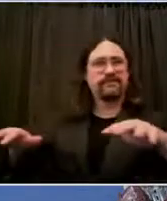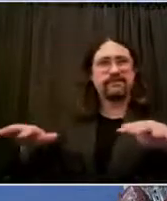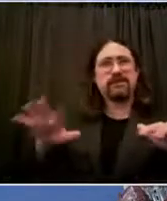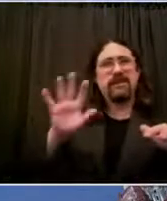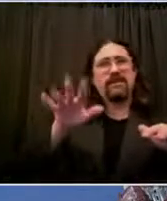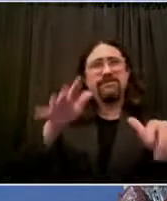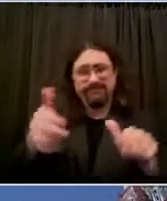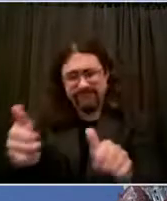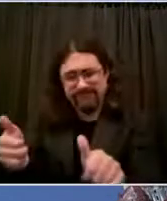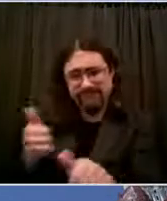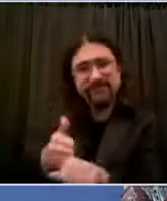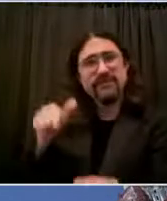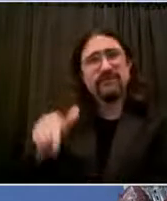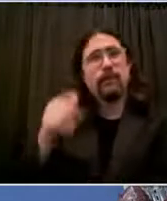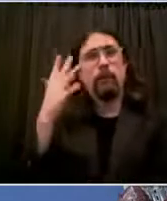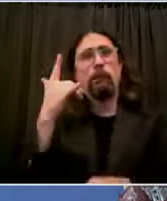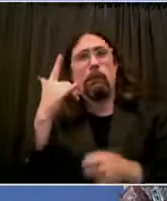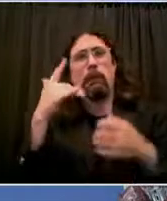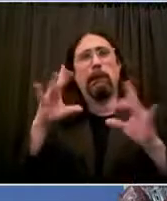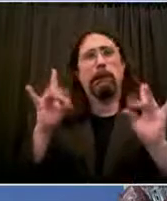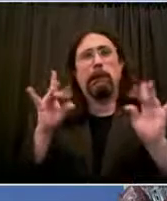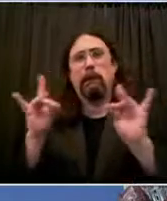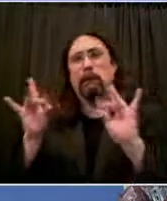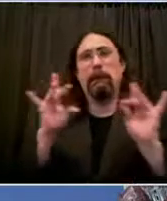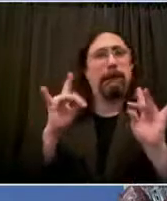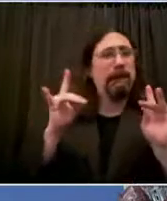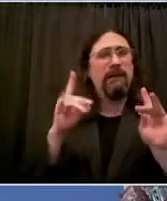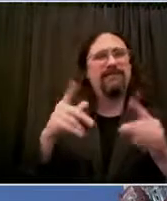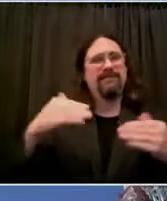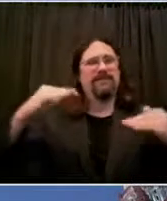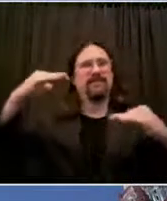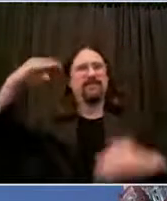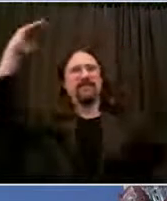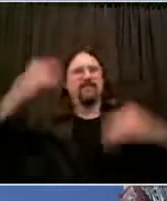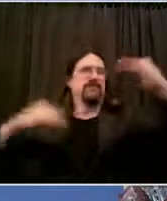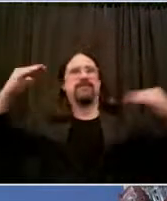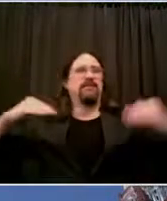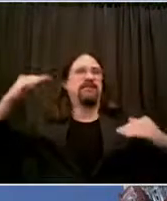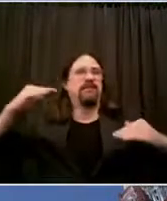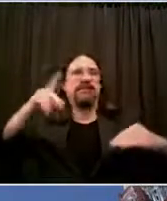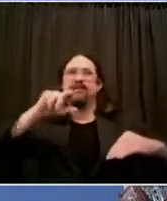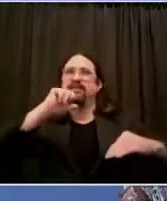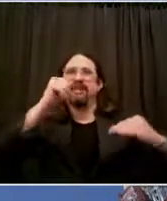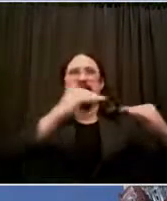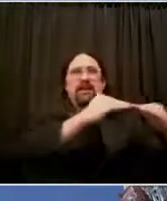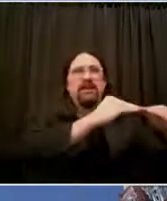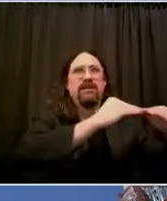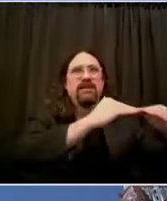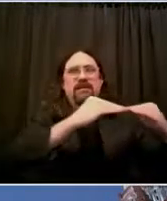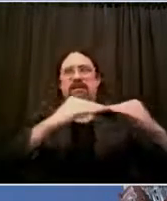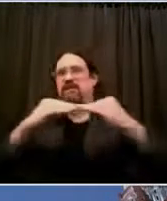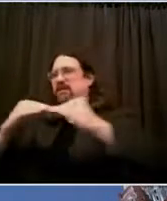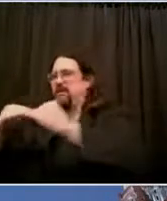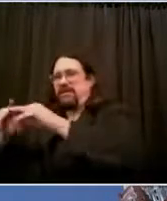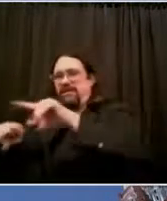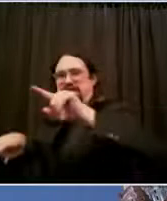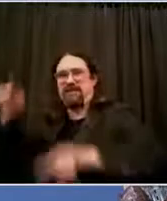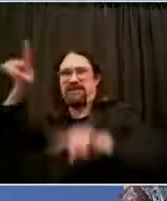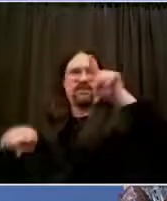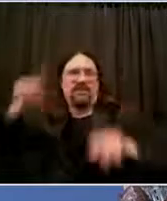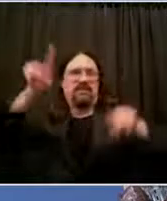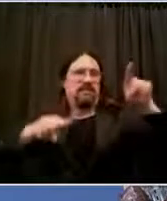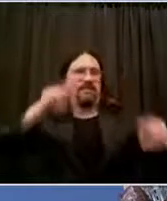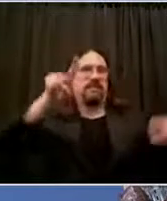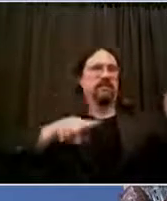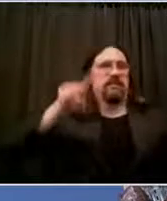communities of color. One injustice piled upon the next and the frustration is so deep and when Shirlane invoked the